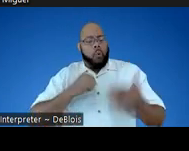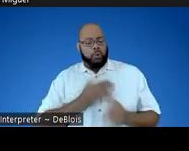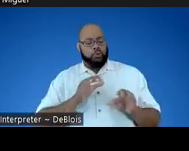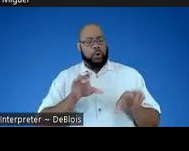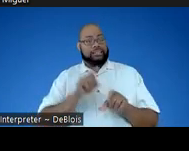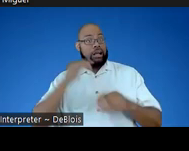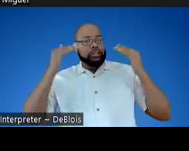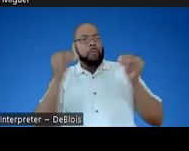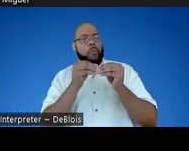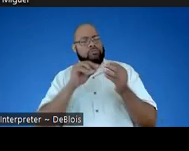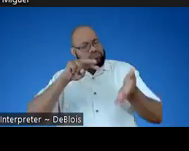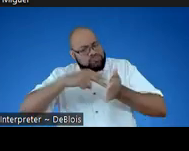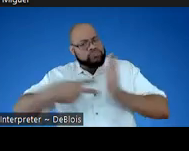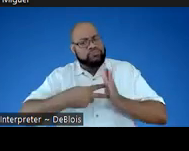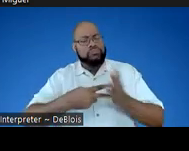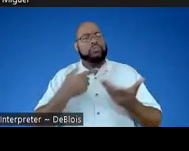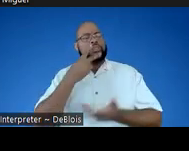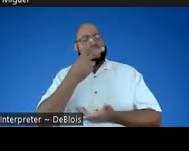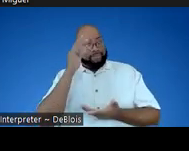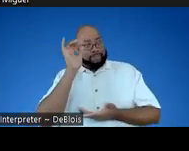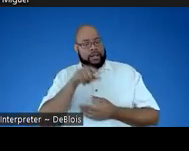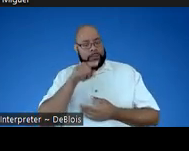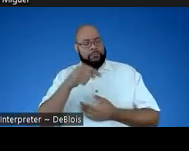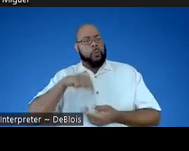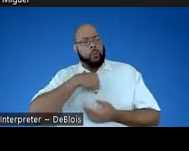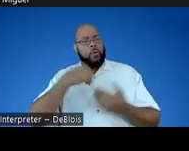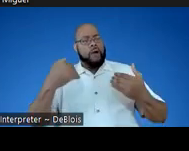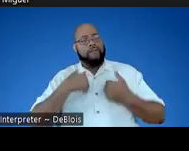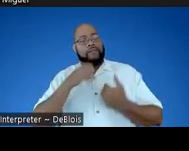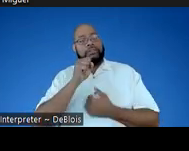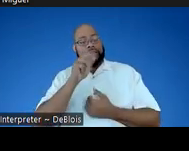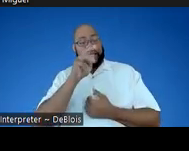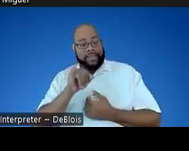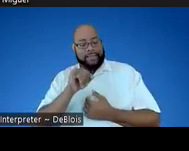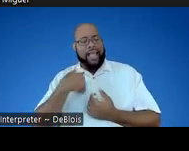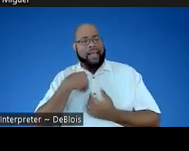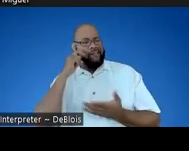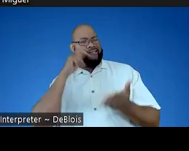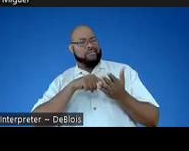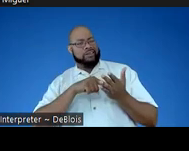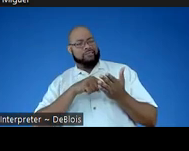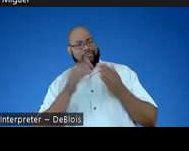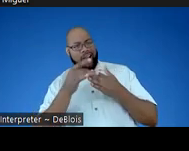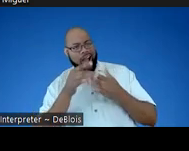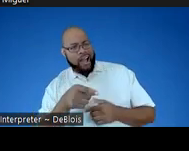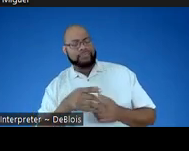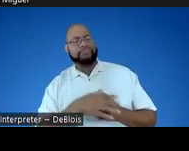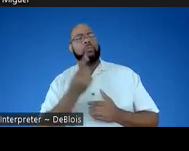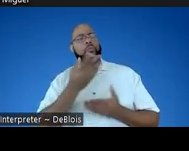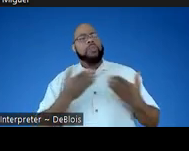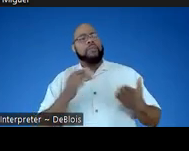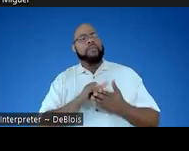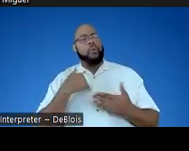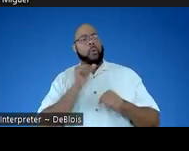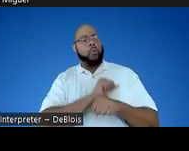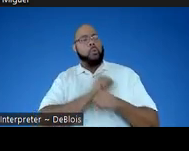adults to be more intentional. And so I think you'll see that we have at STEMI like a guide to noticing STEM learning. Um, one of the things as we are